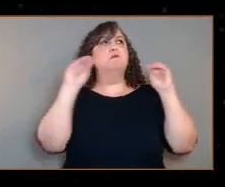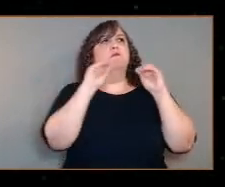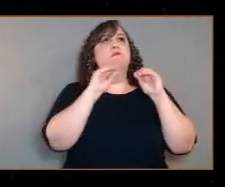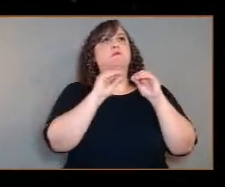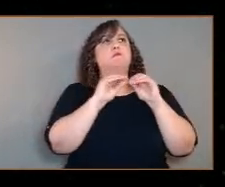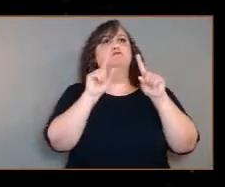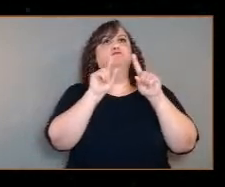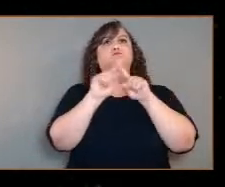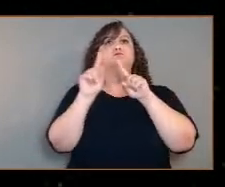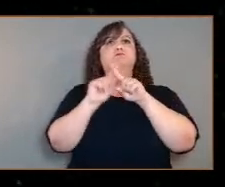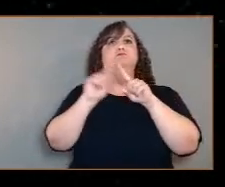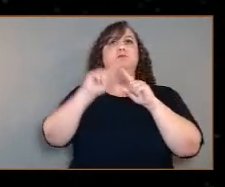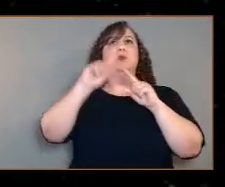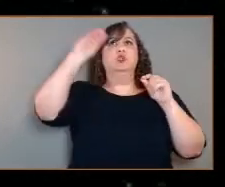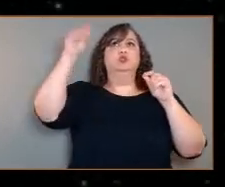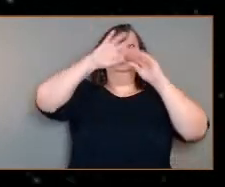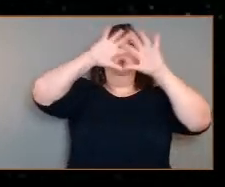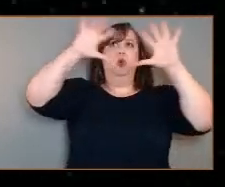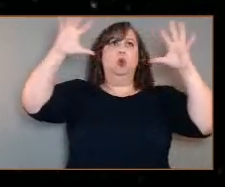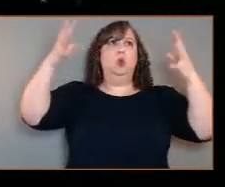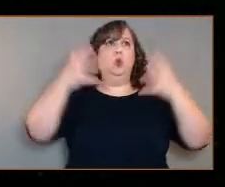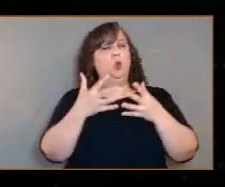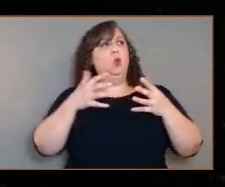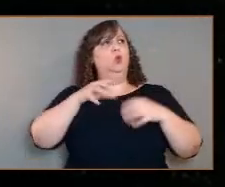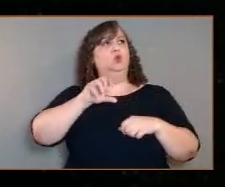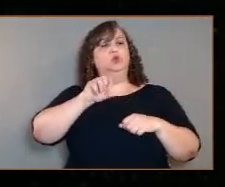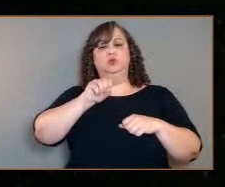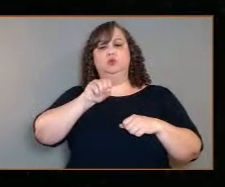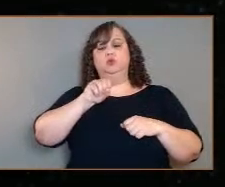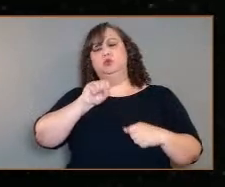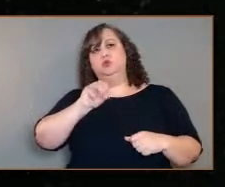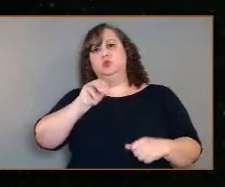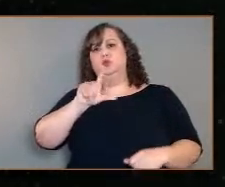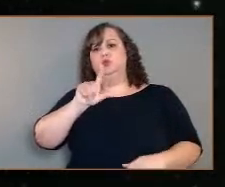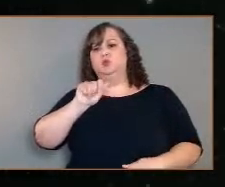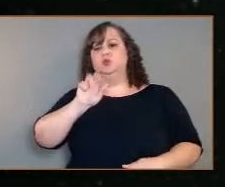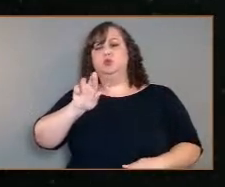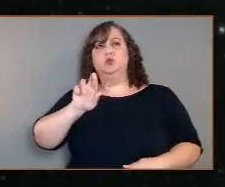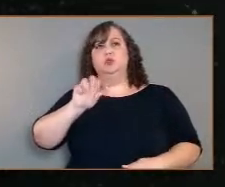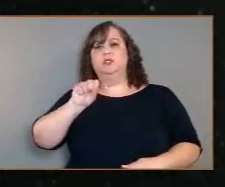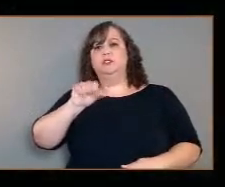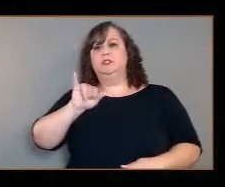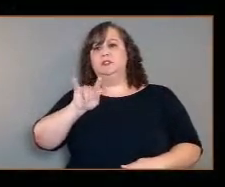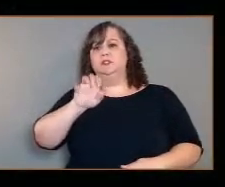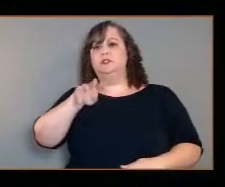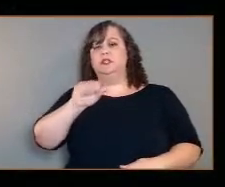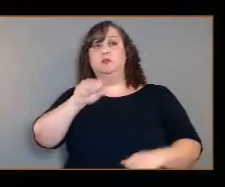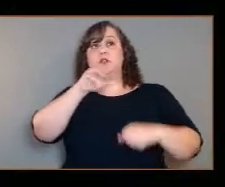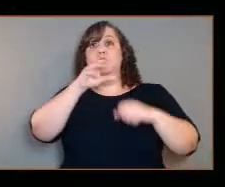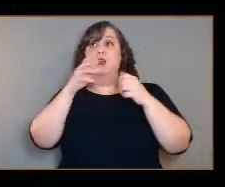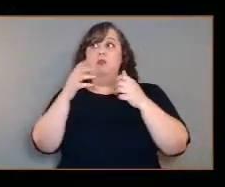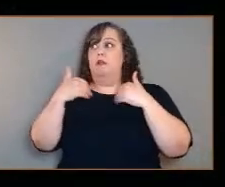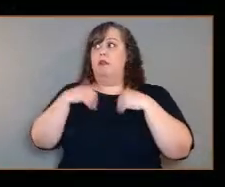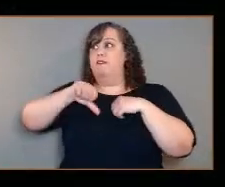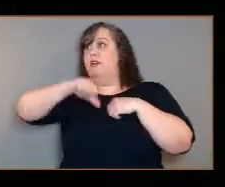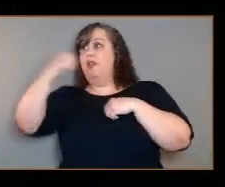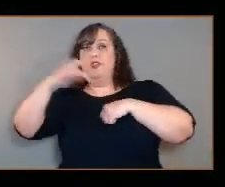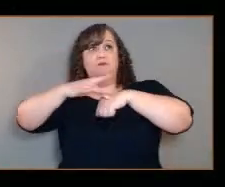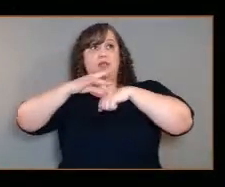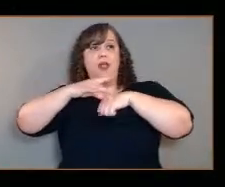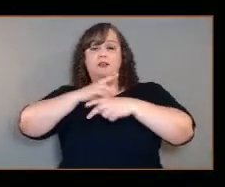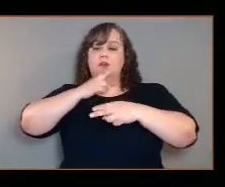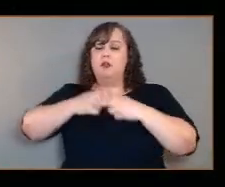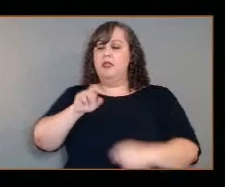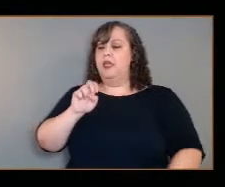galaxies with other planets that we call exoplanets? I love that. When we made the